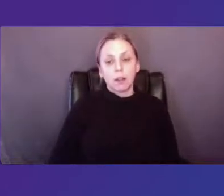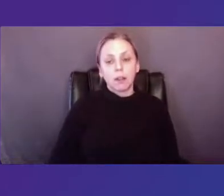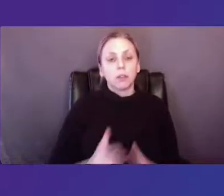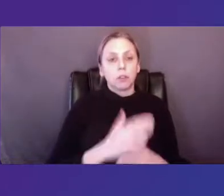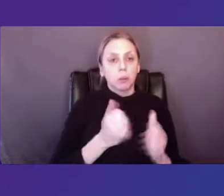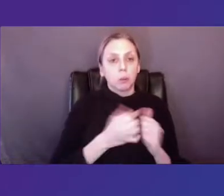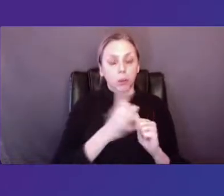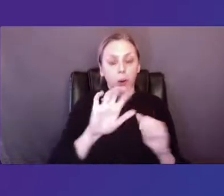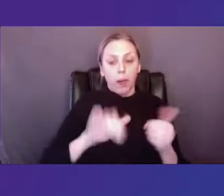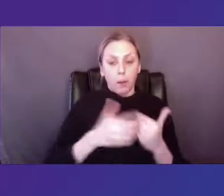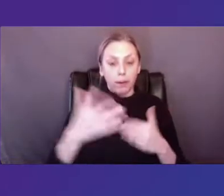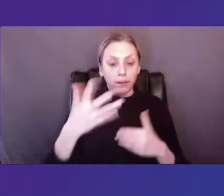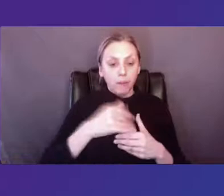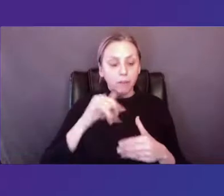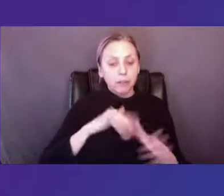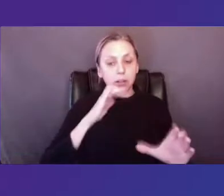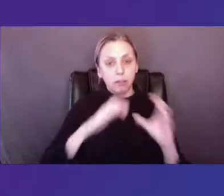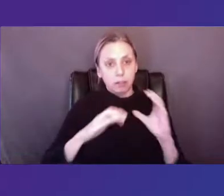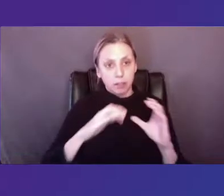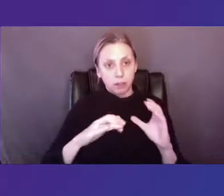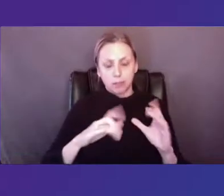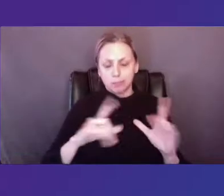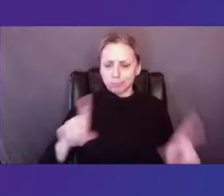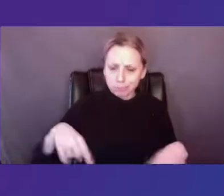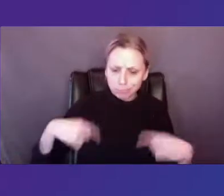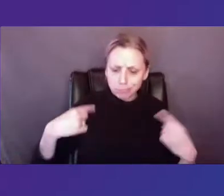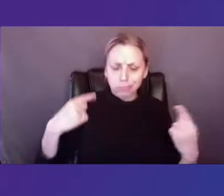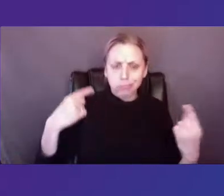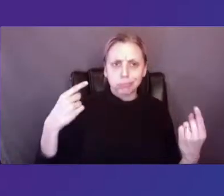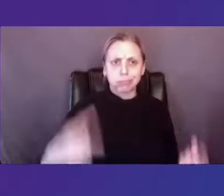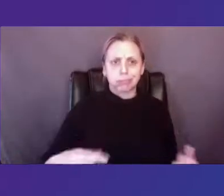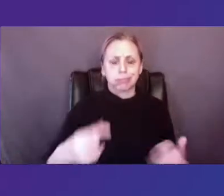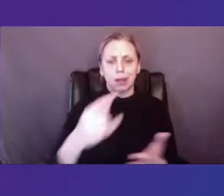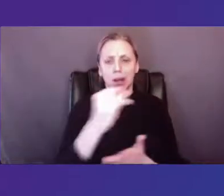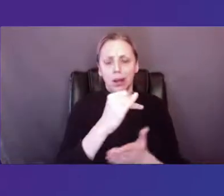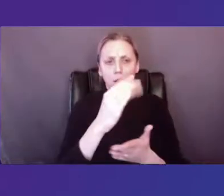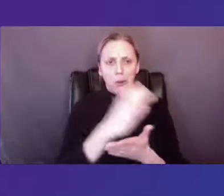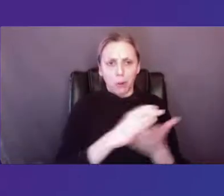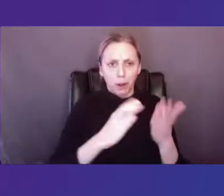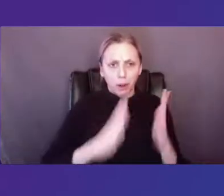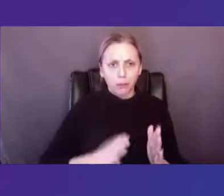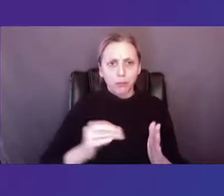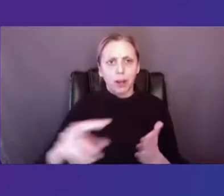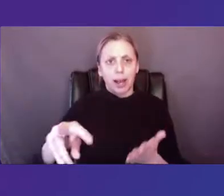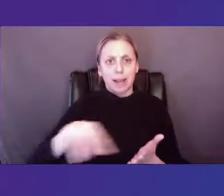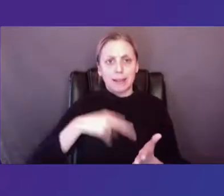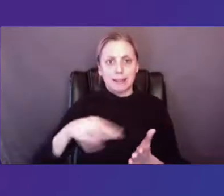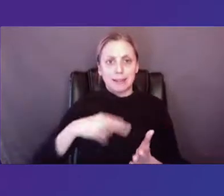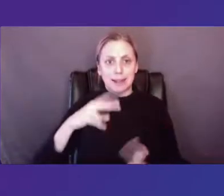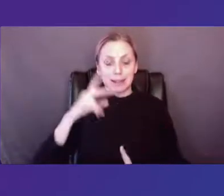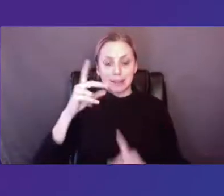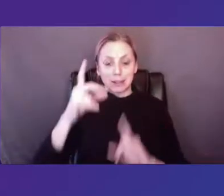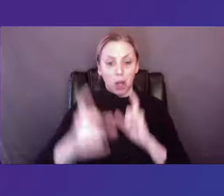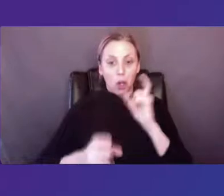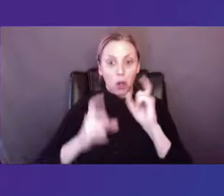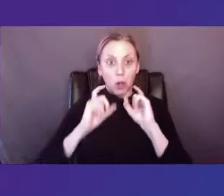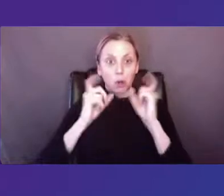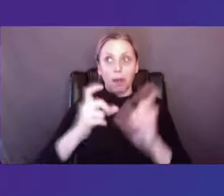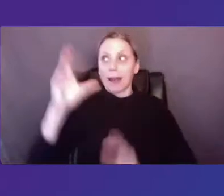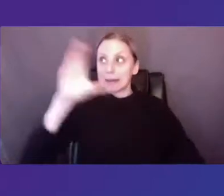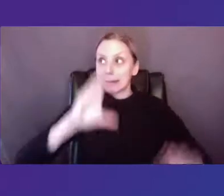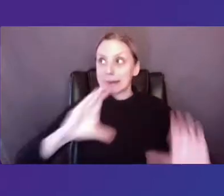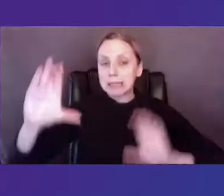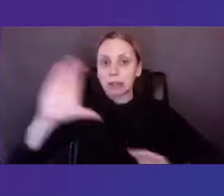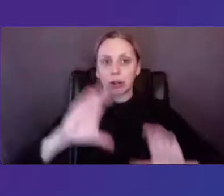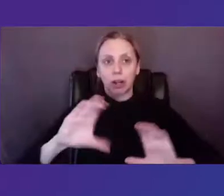entered this conversation, I am a long-standing choreographer and dance grant seeker. And I entered the